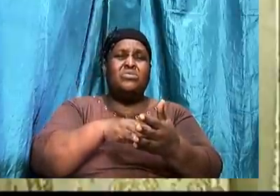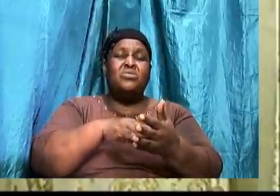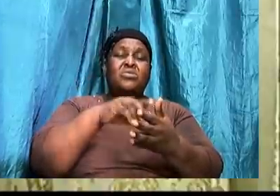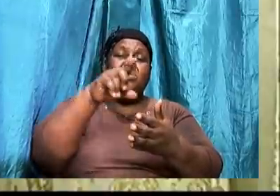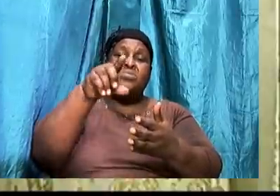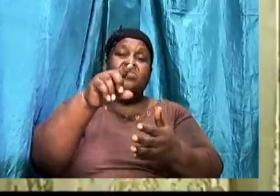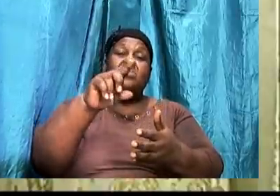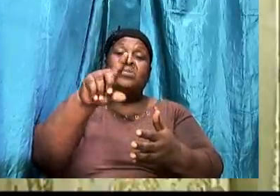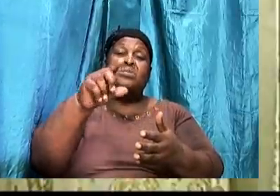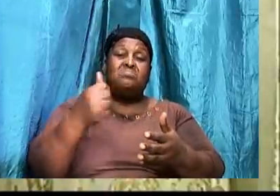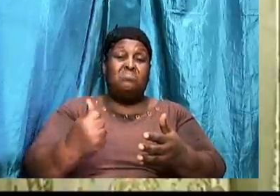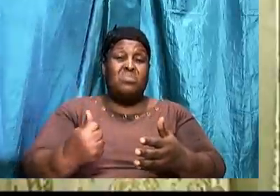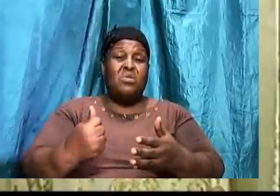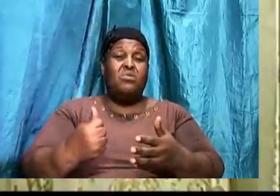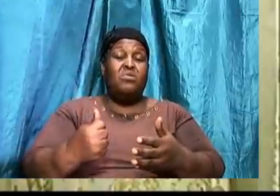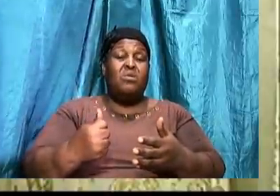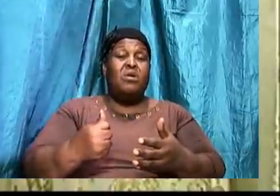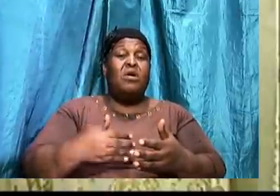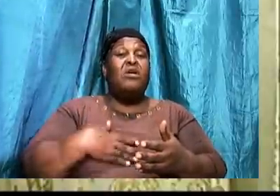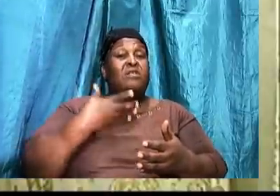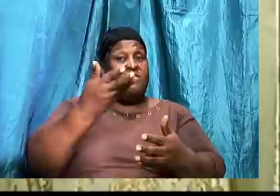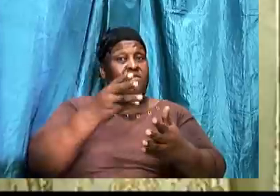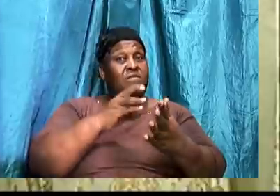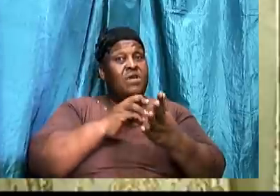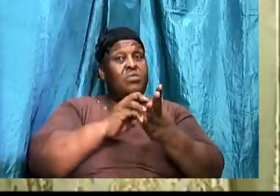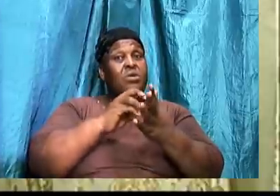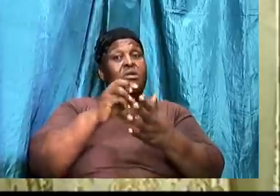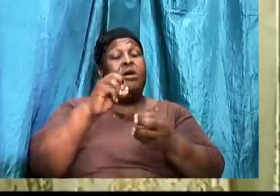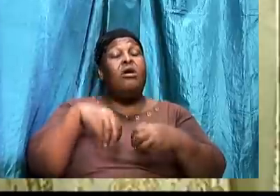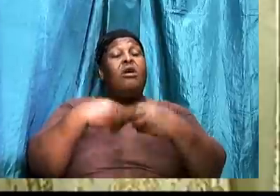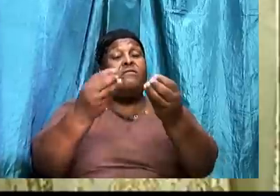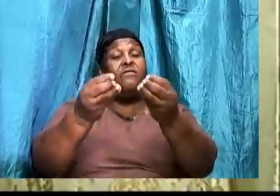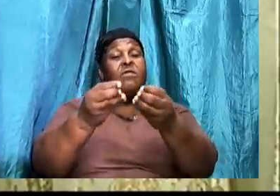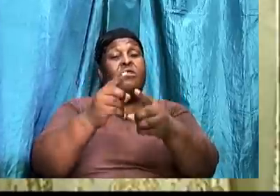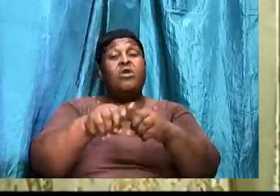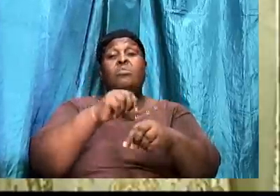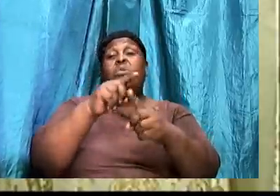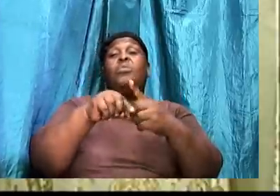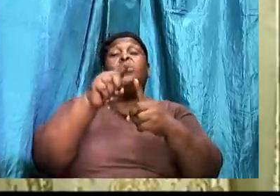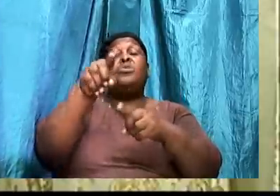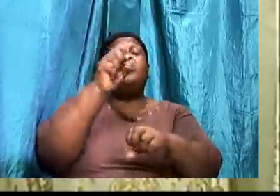You can give a free will offering. From it. you choose. But when you work.